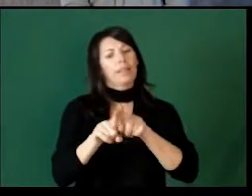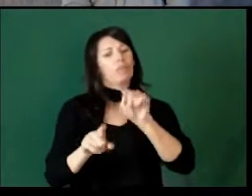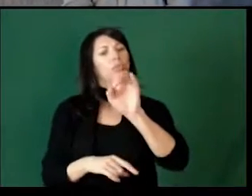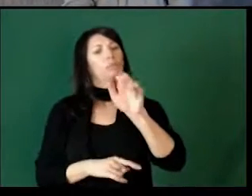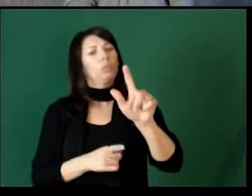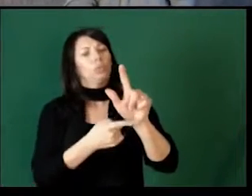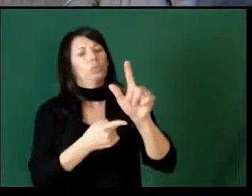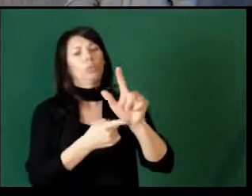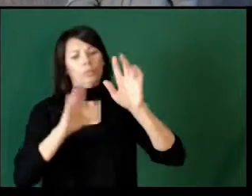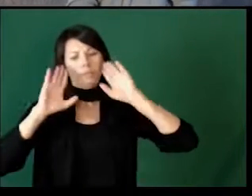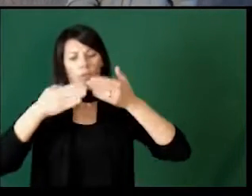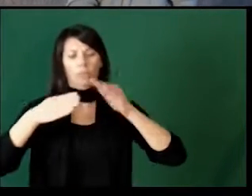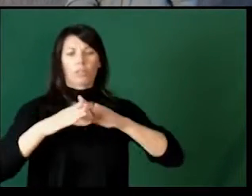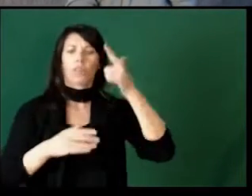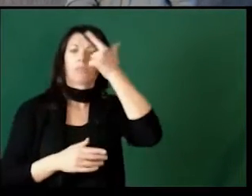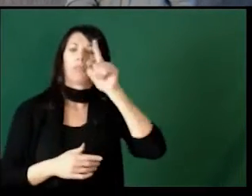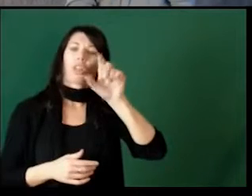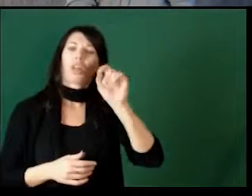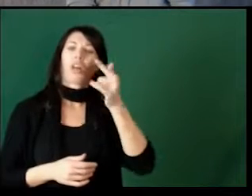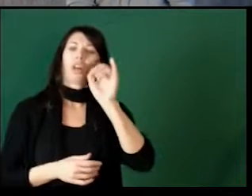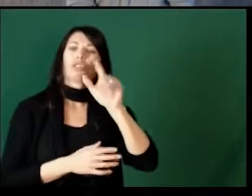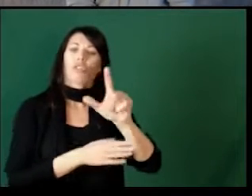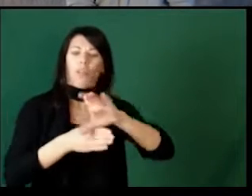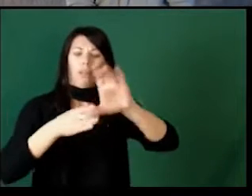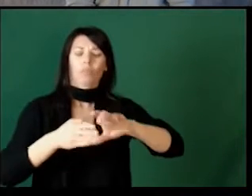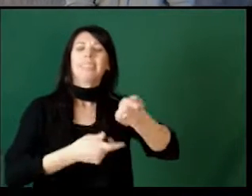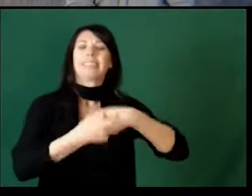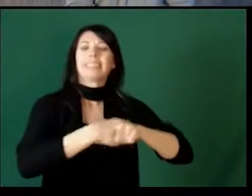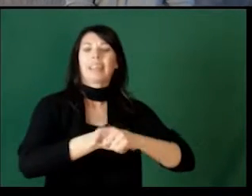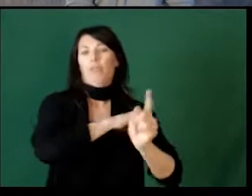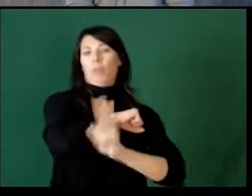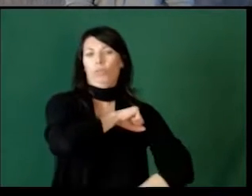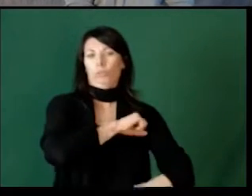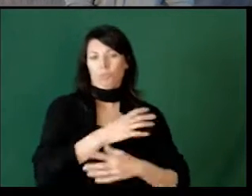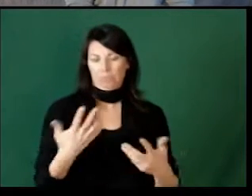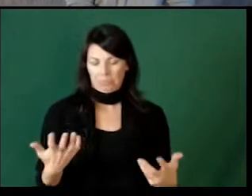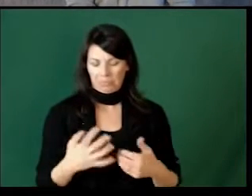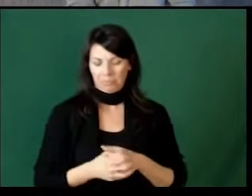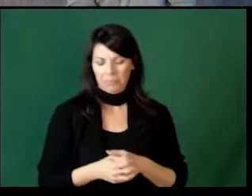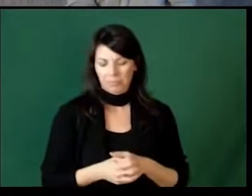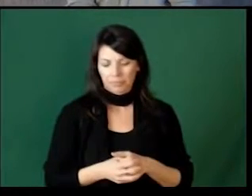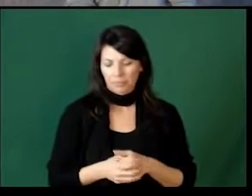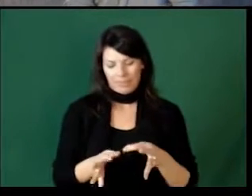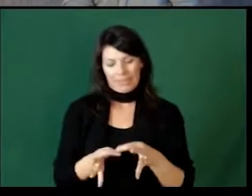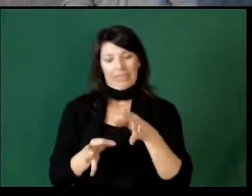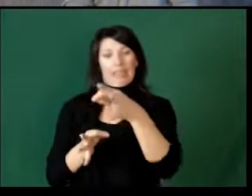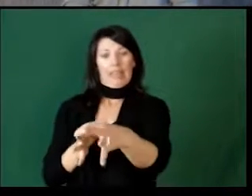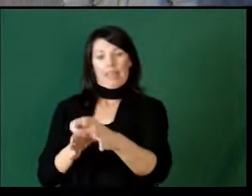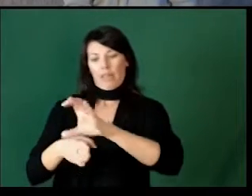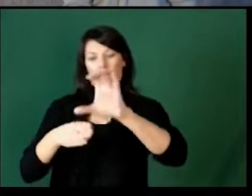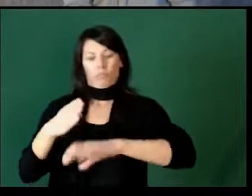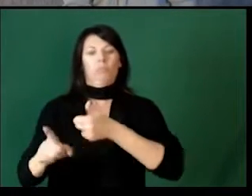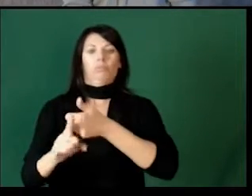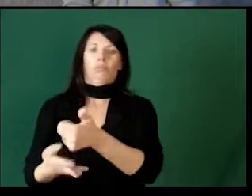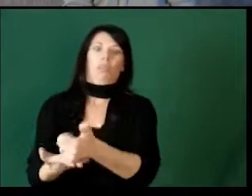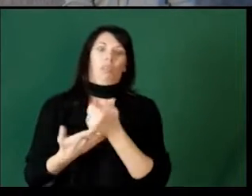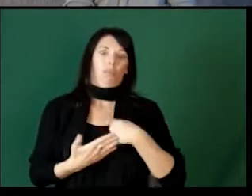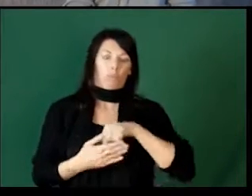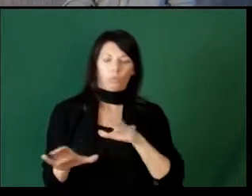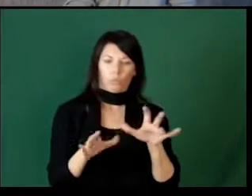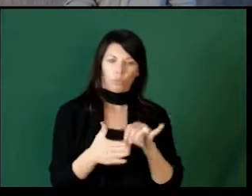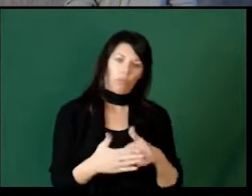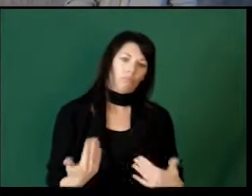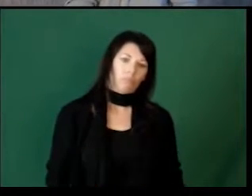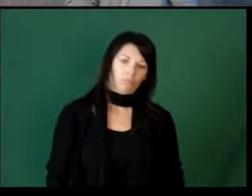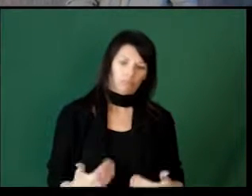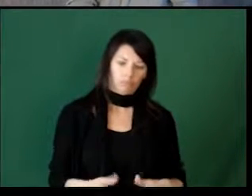Lastly, as a tool, is focusing on logical consequences instead of punishments. And this is something that the delayed consequence really